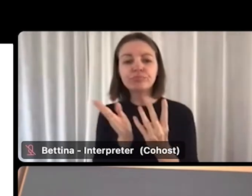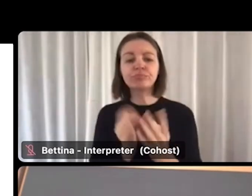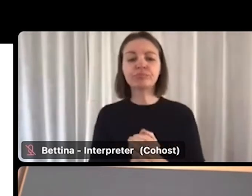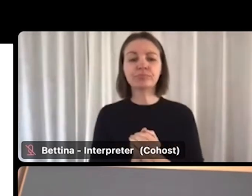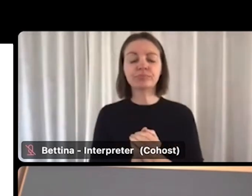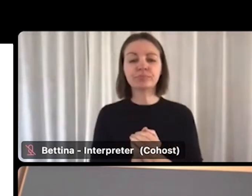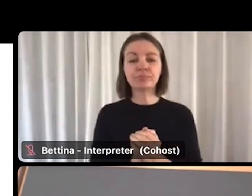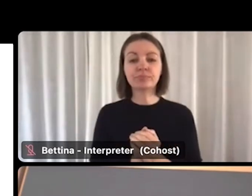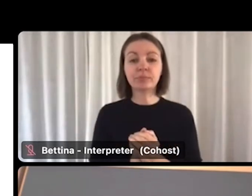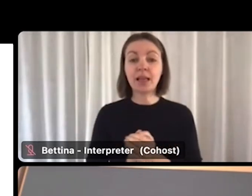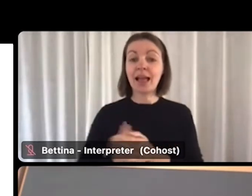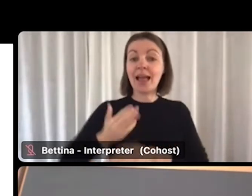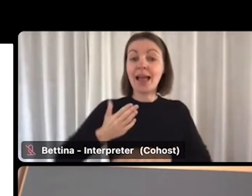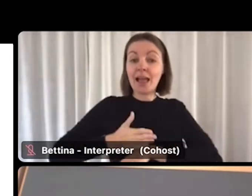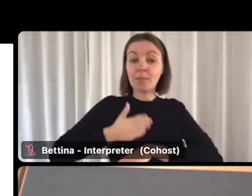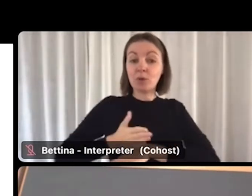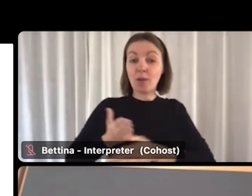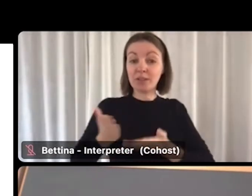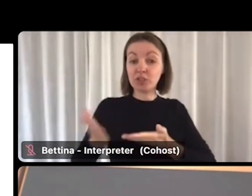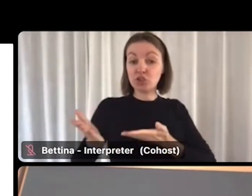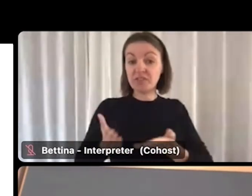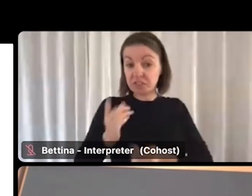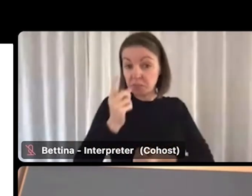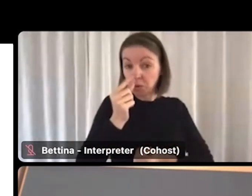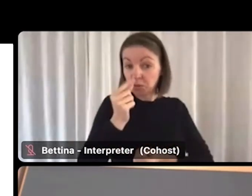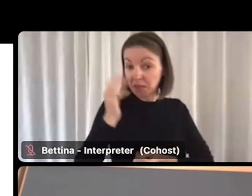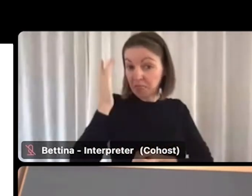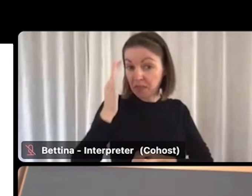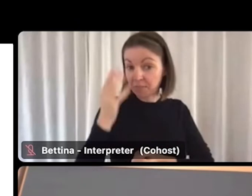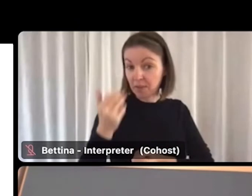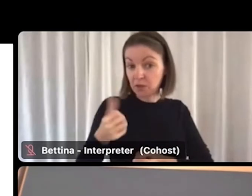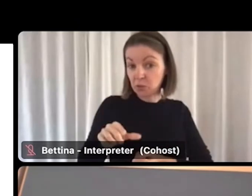services now may be part of that broader strategy.